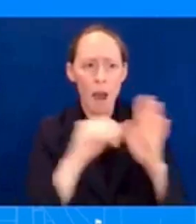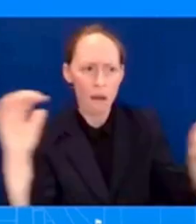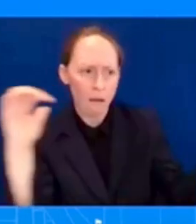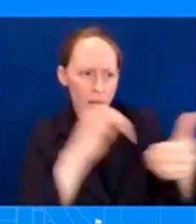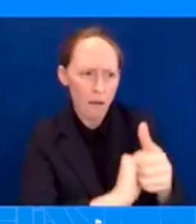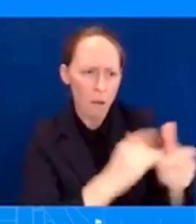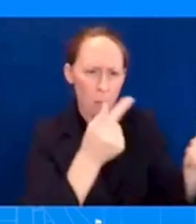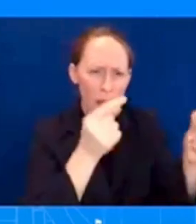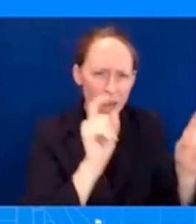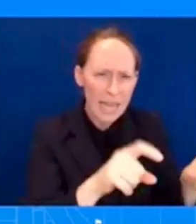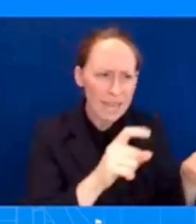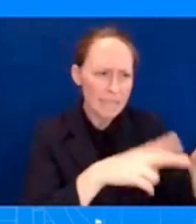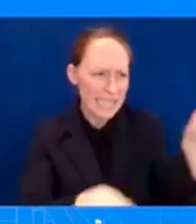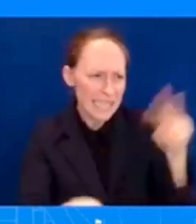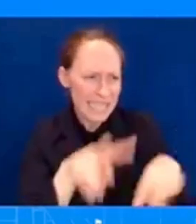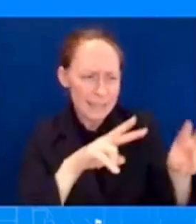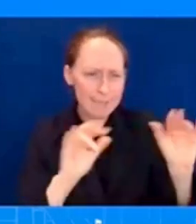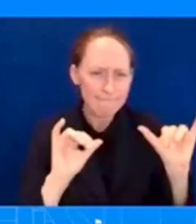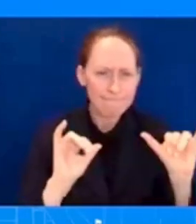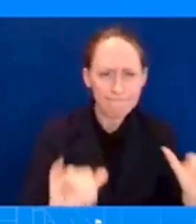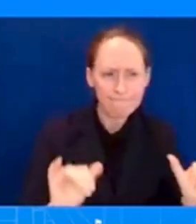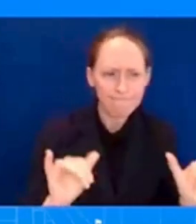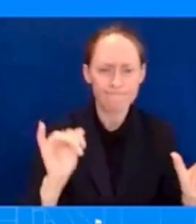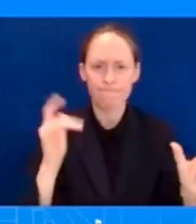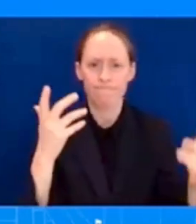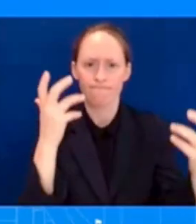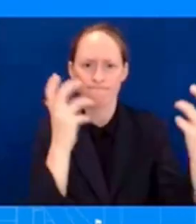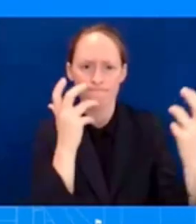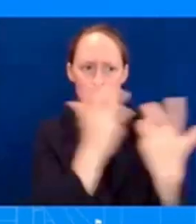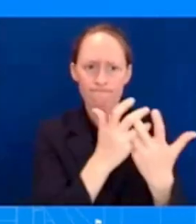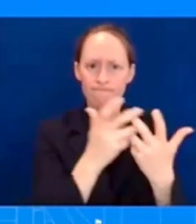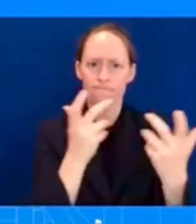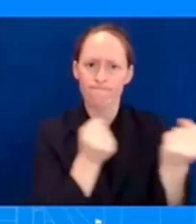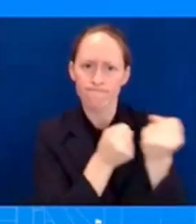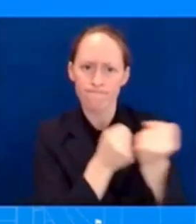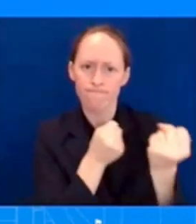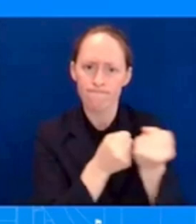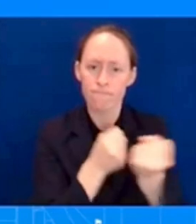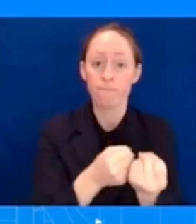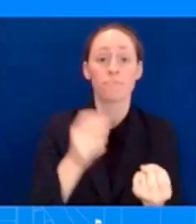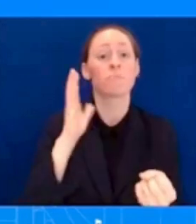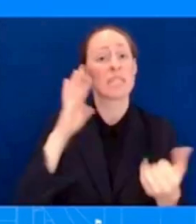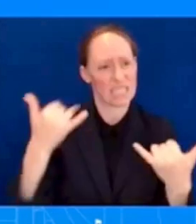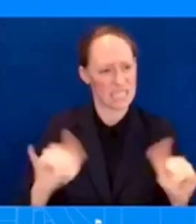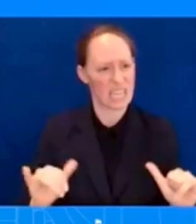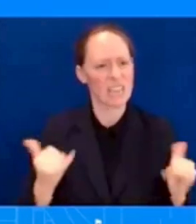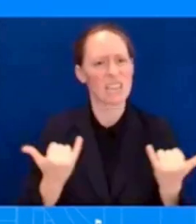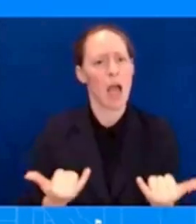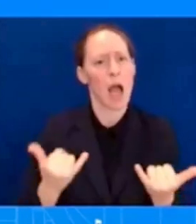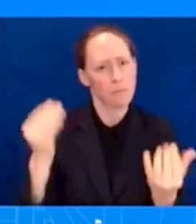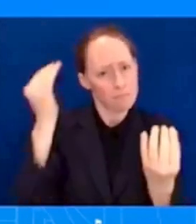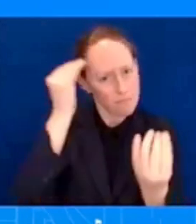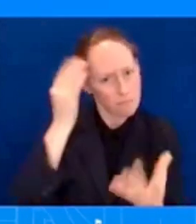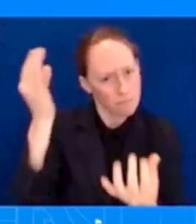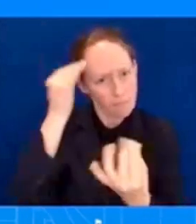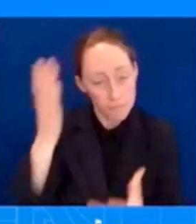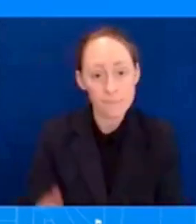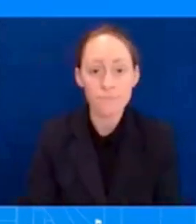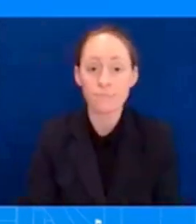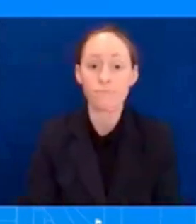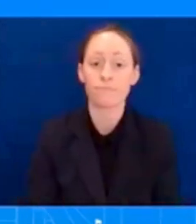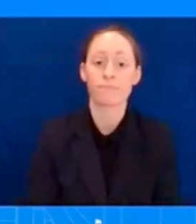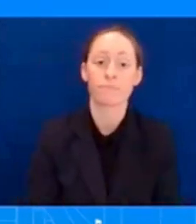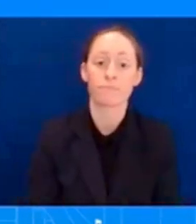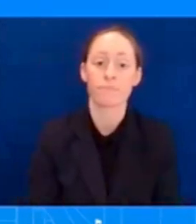house team there are already more than 300 fema employees on the ground aiding response efforts fema has provided 50